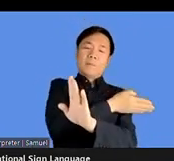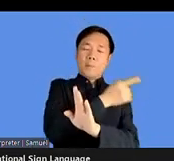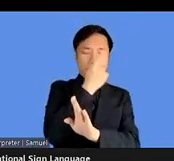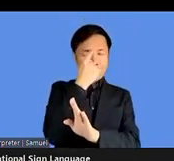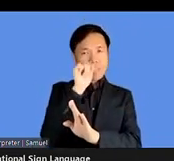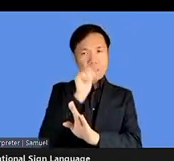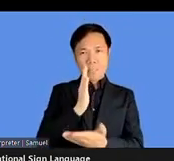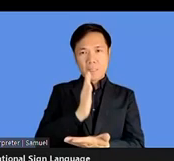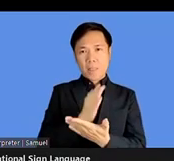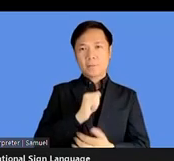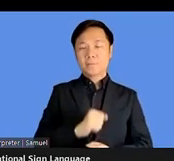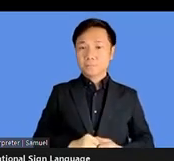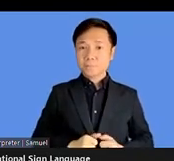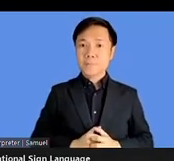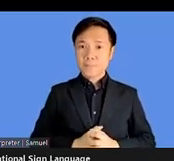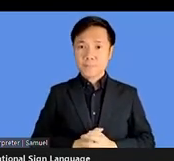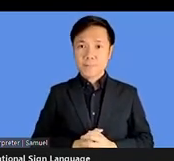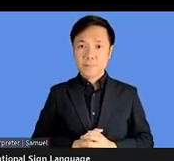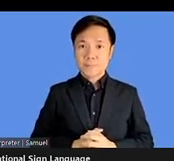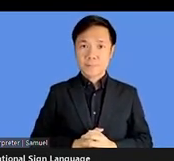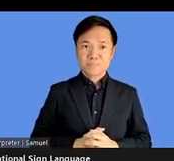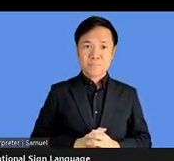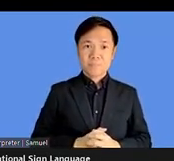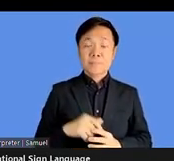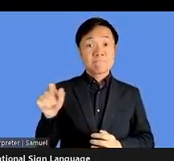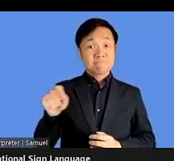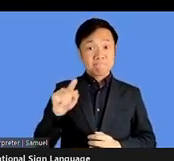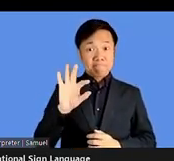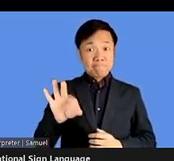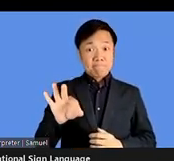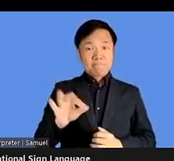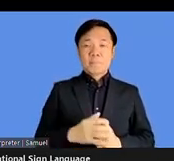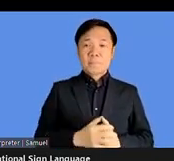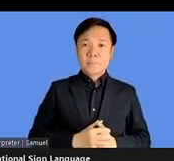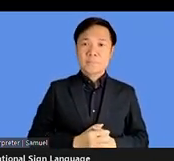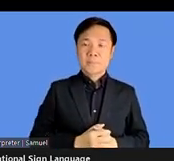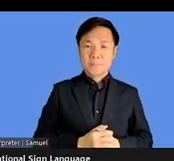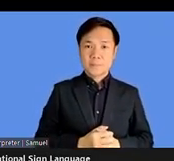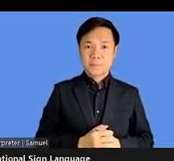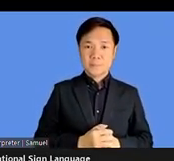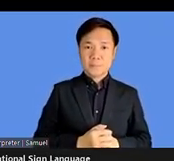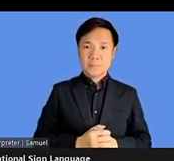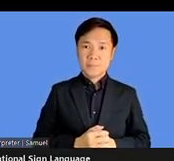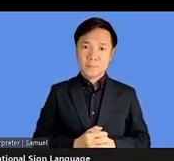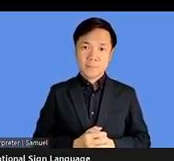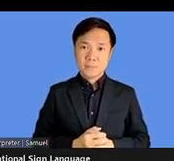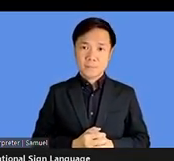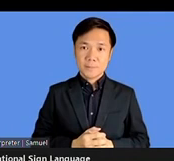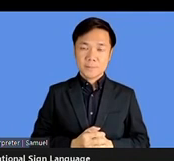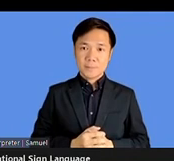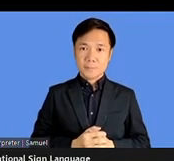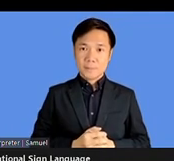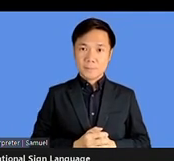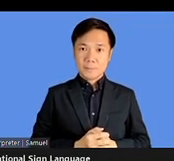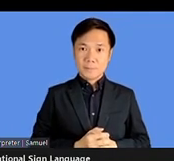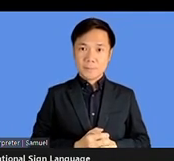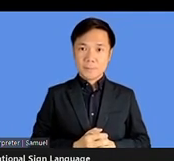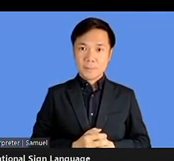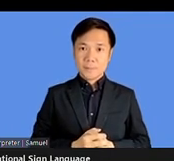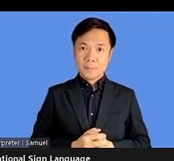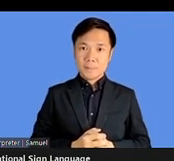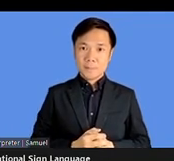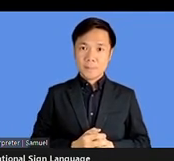Uh, the question that you ask, I think we all should ask, uh, and we all